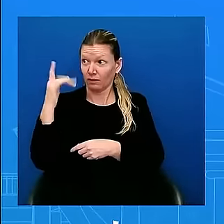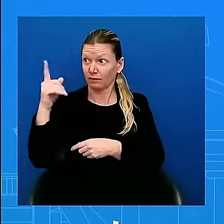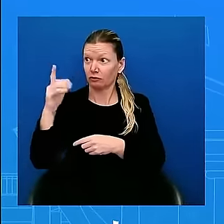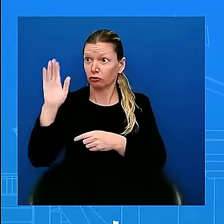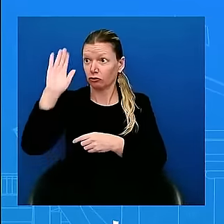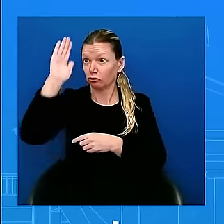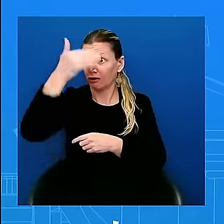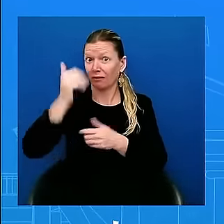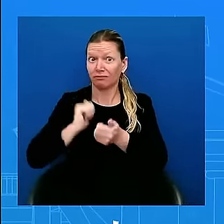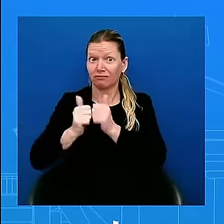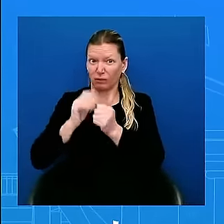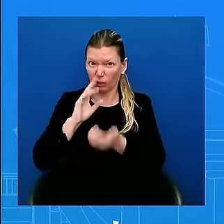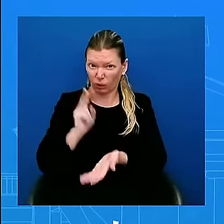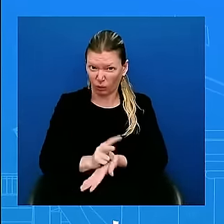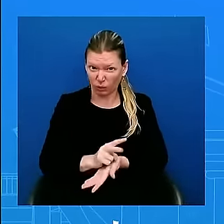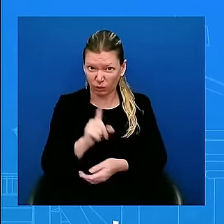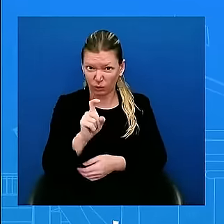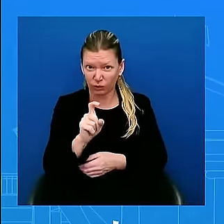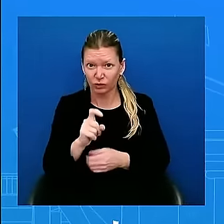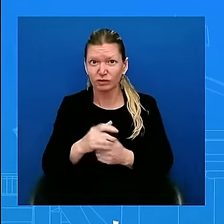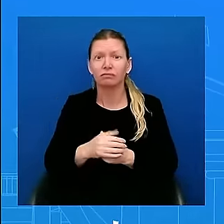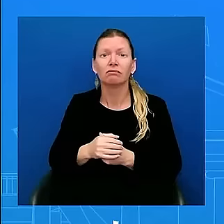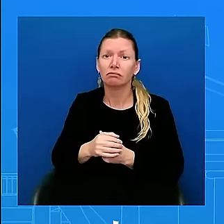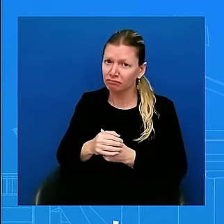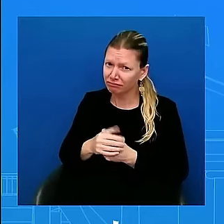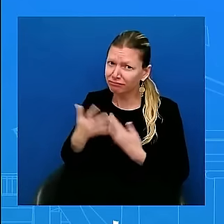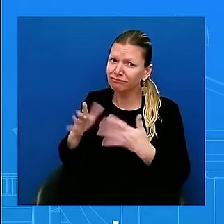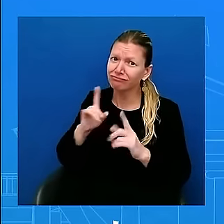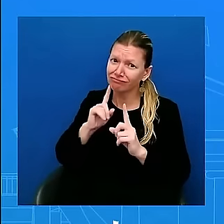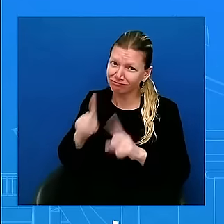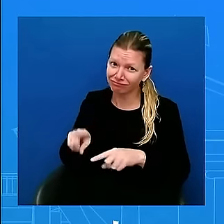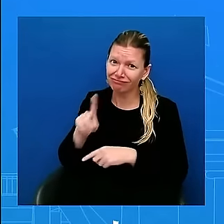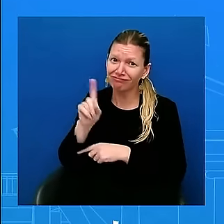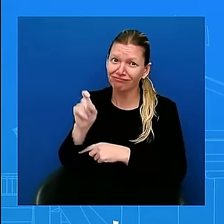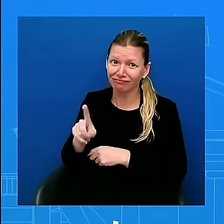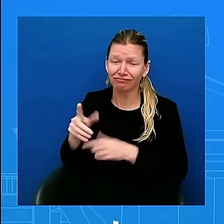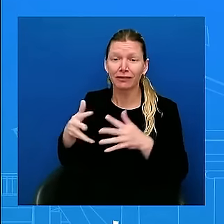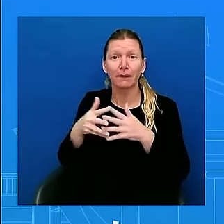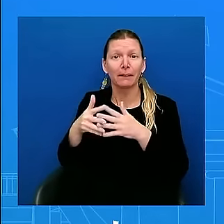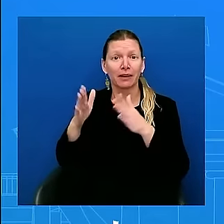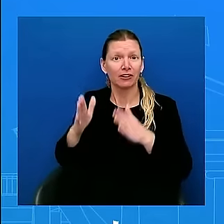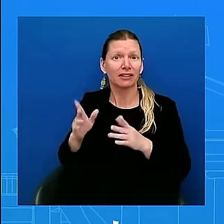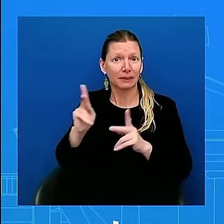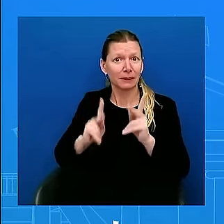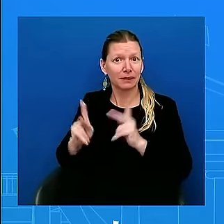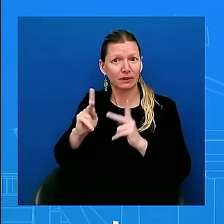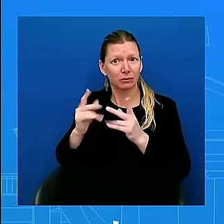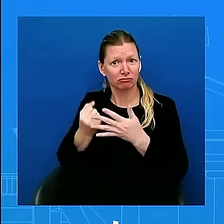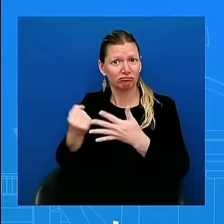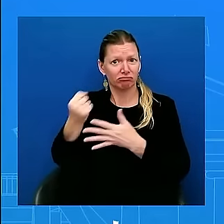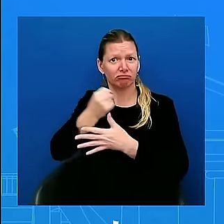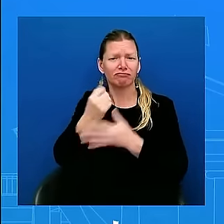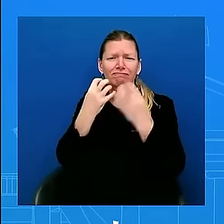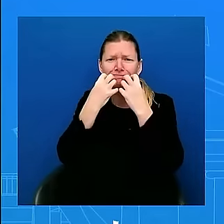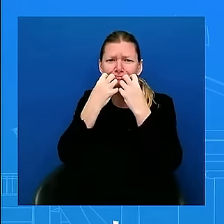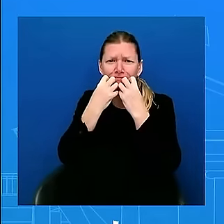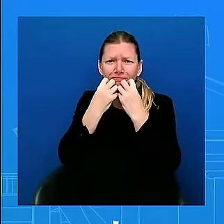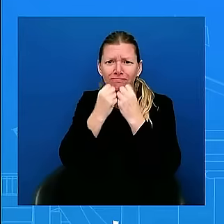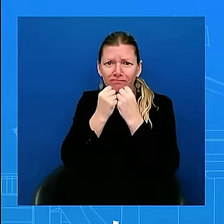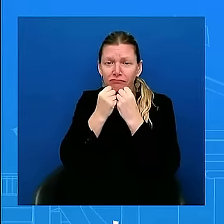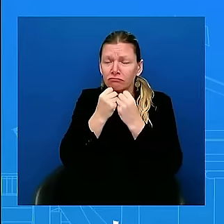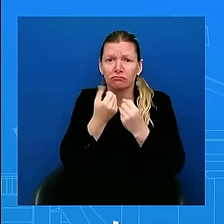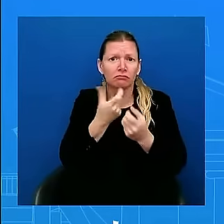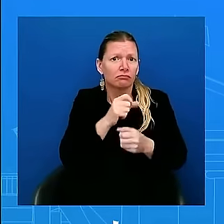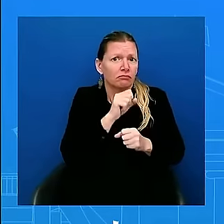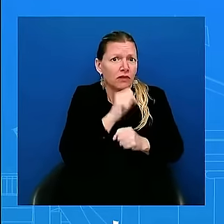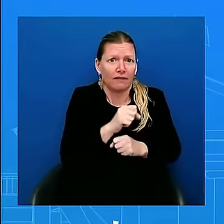wait, no, no, I think the American people think he answered the question. He said, I revere this office, but I love my country more. He said,